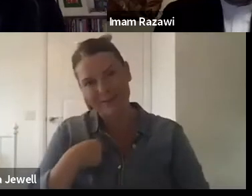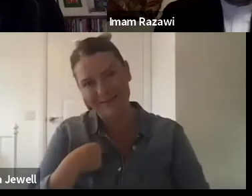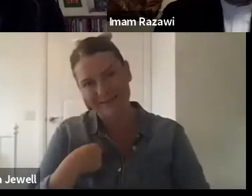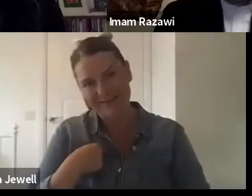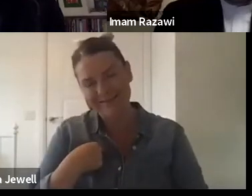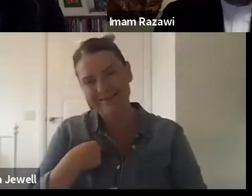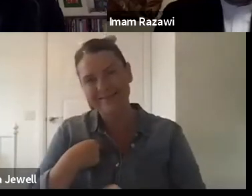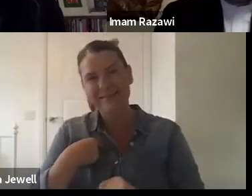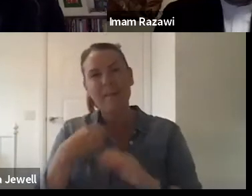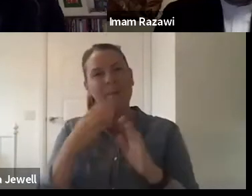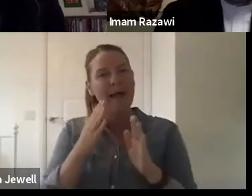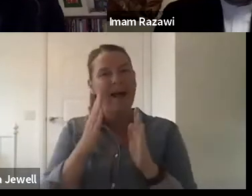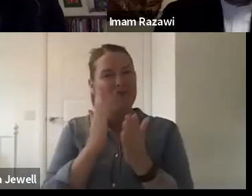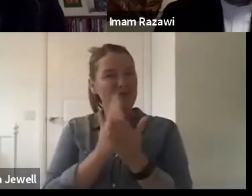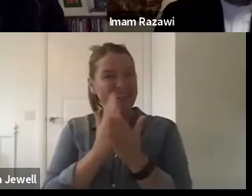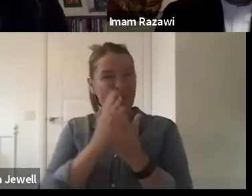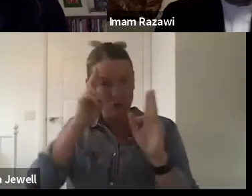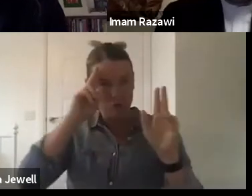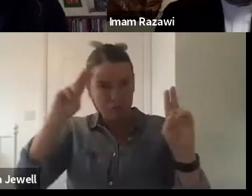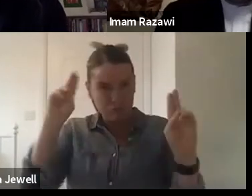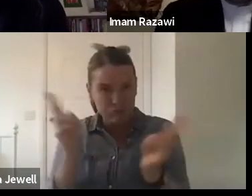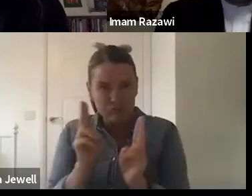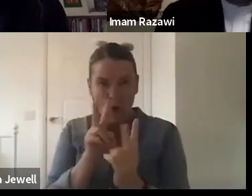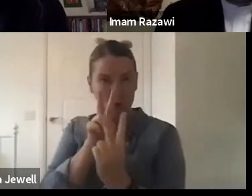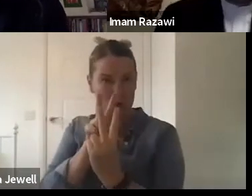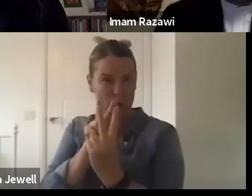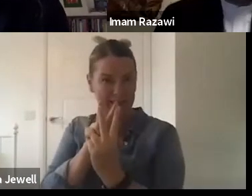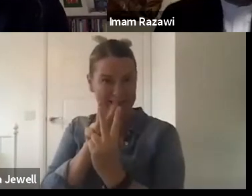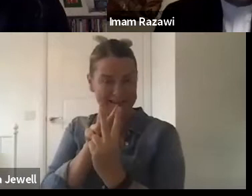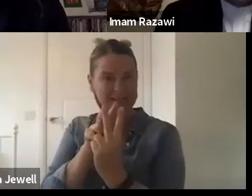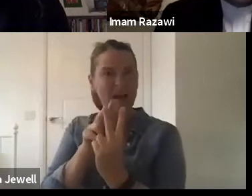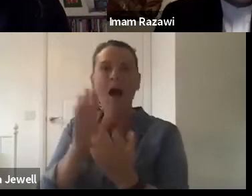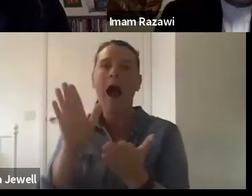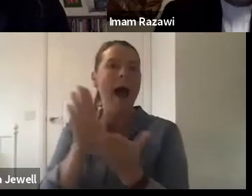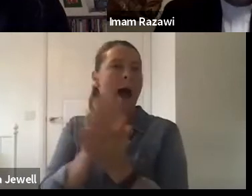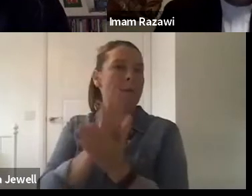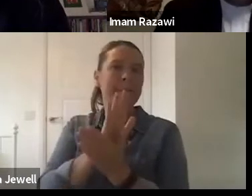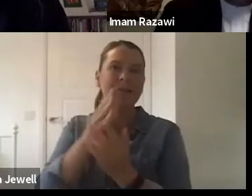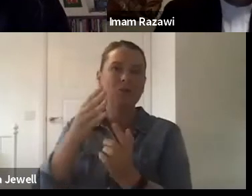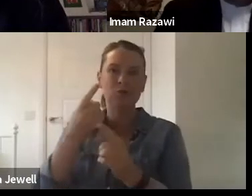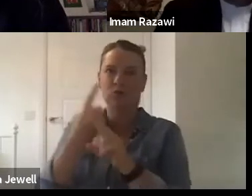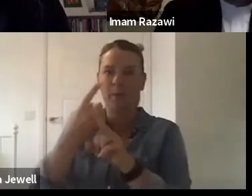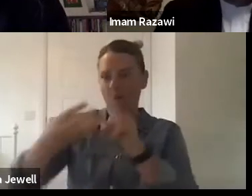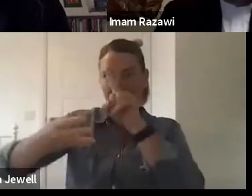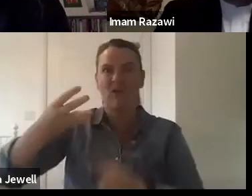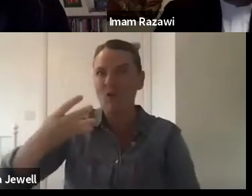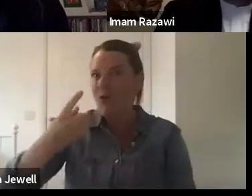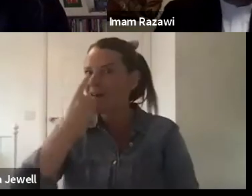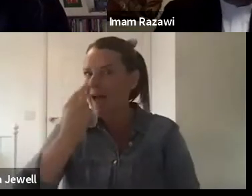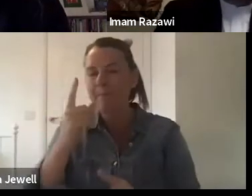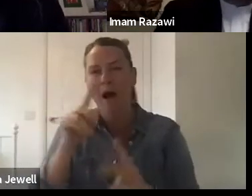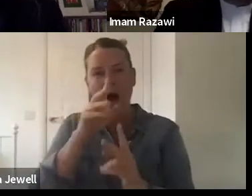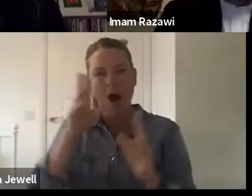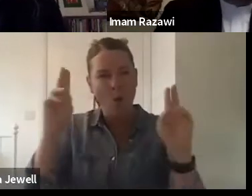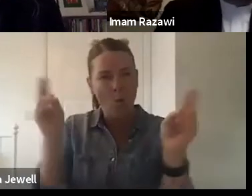two things I really wanted to focus on. And I'm happy to come back to those in detail. kind of think, sort of